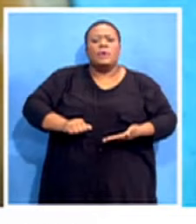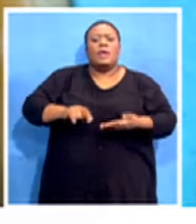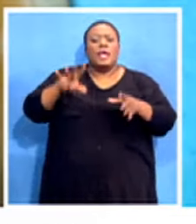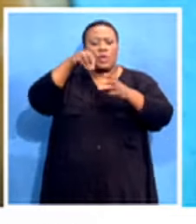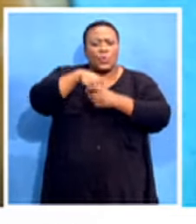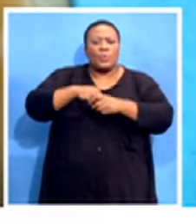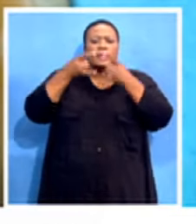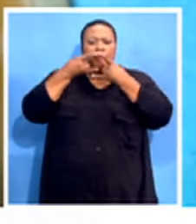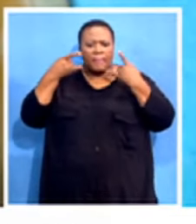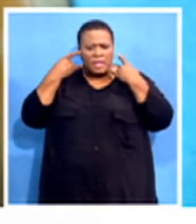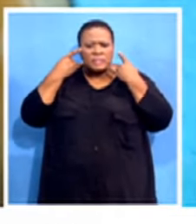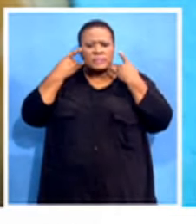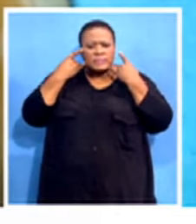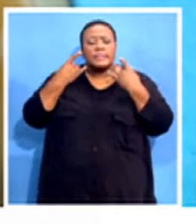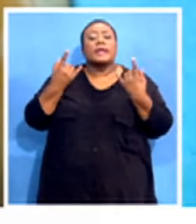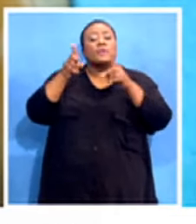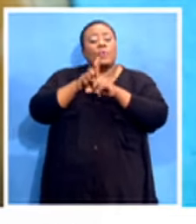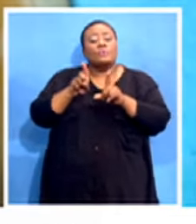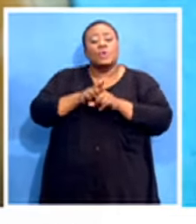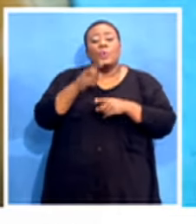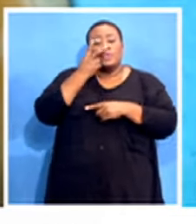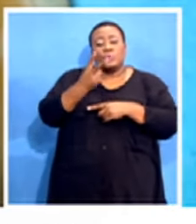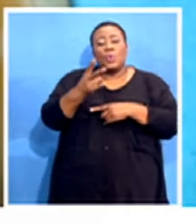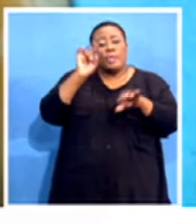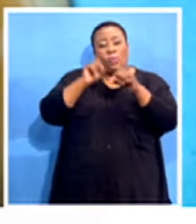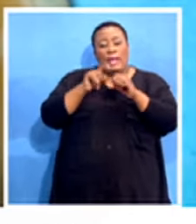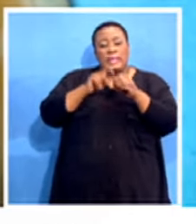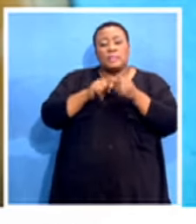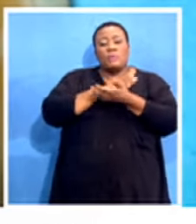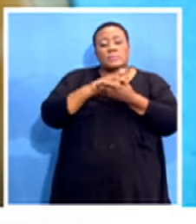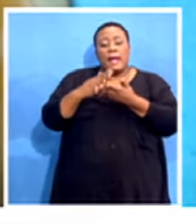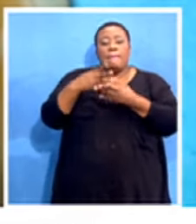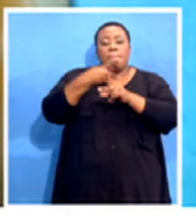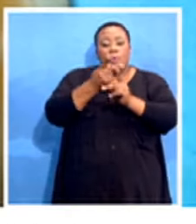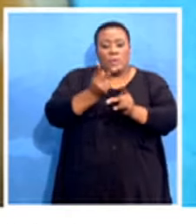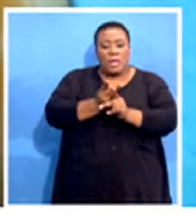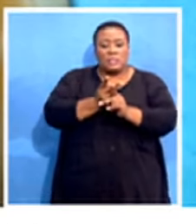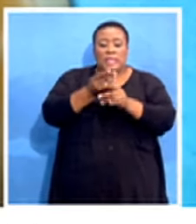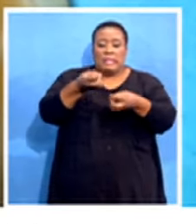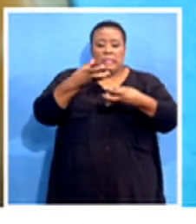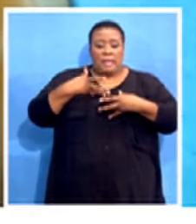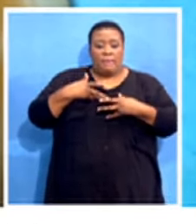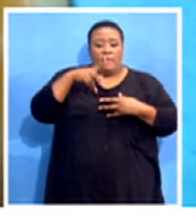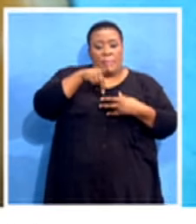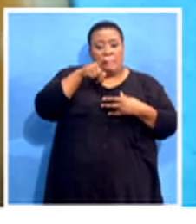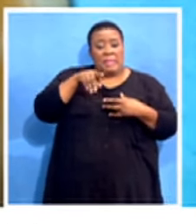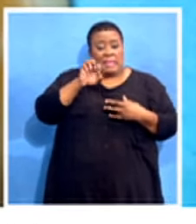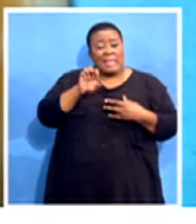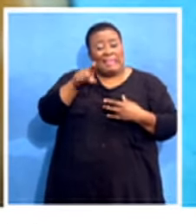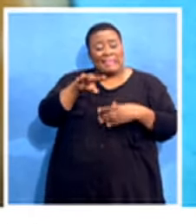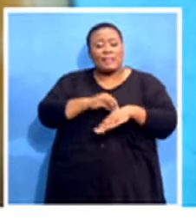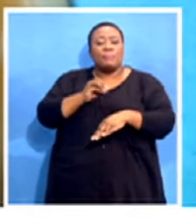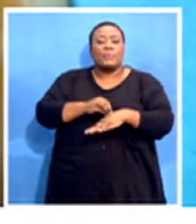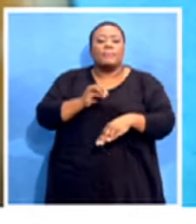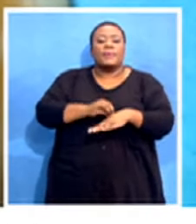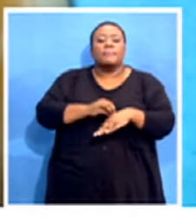and so on. But also, we have noted that the quality of some products that were provided as PPE was a problem. And we